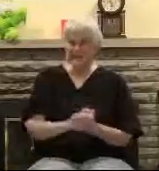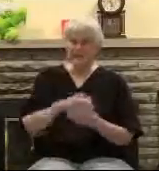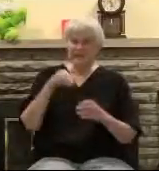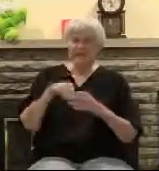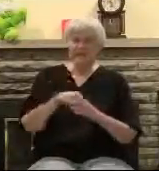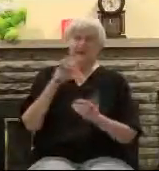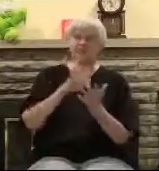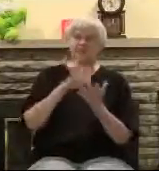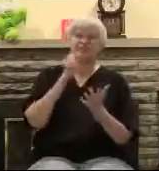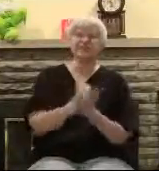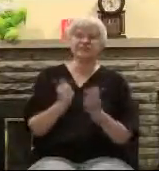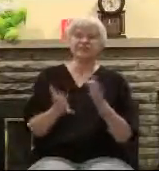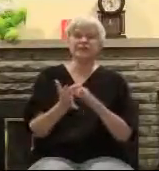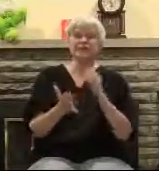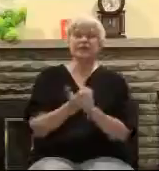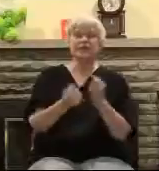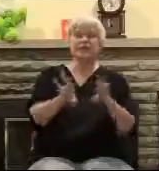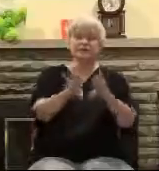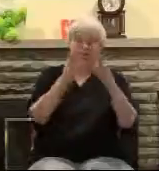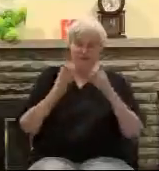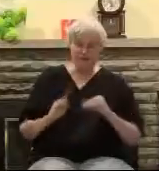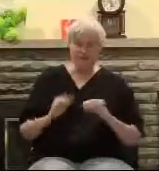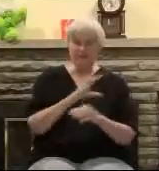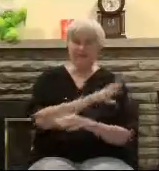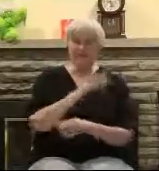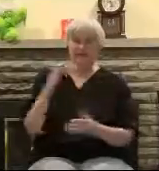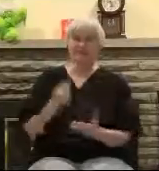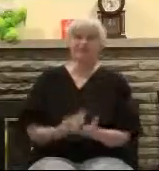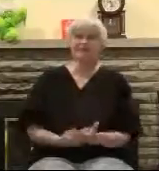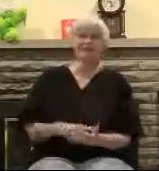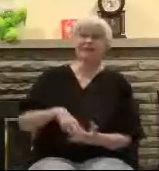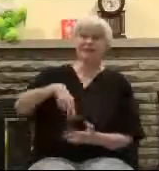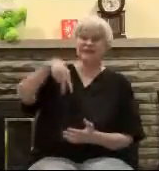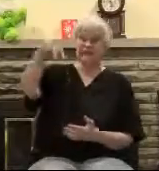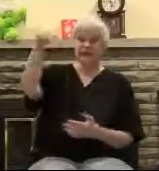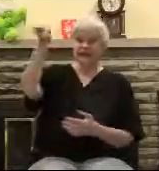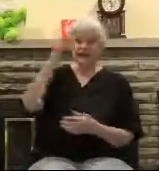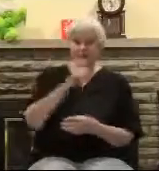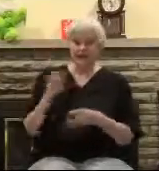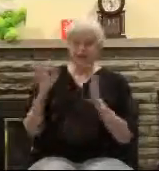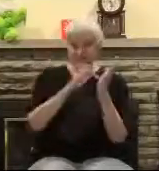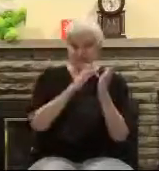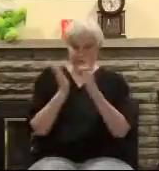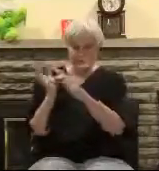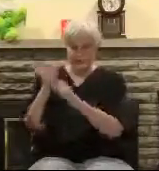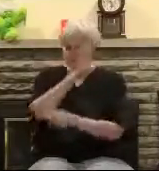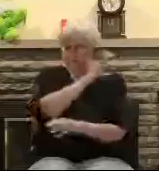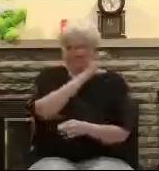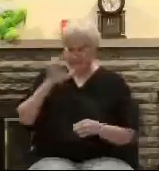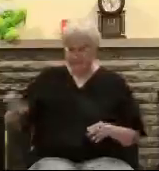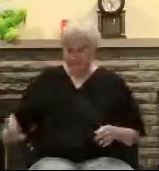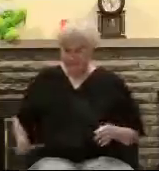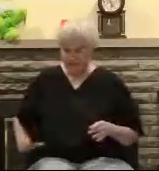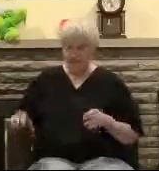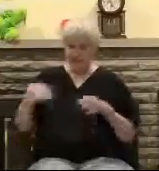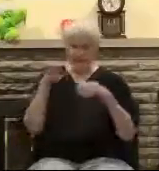we have done that before here. But there is also churches that will get together and they will use the resurrection